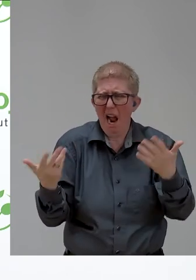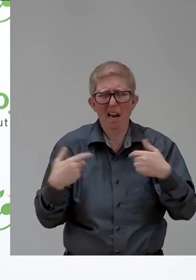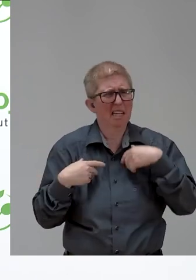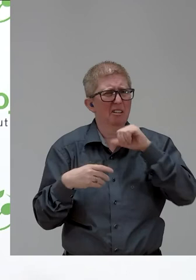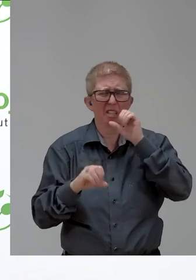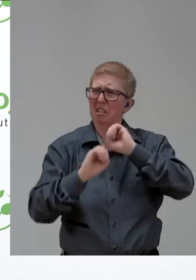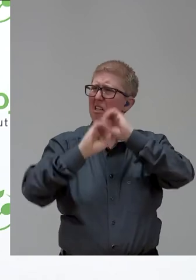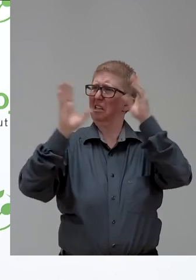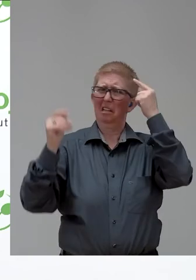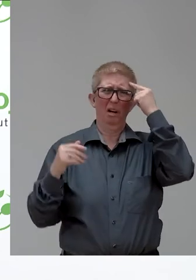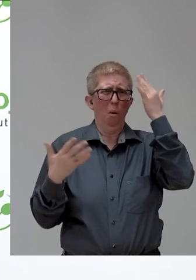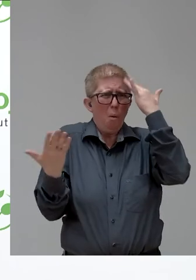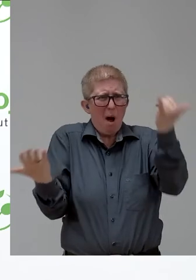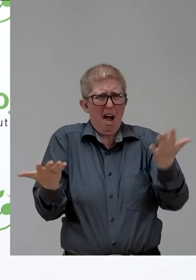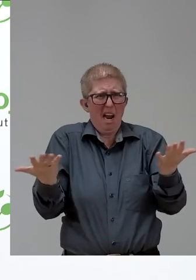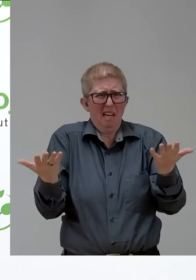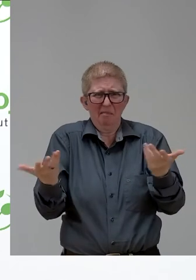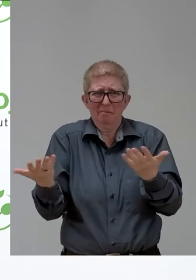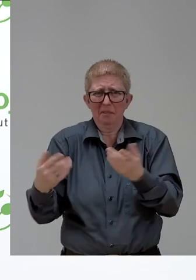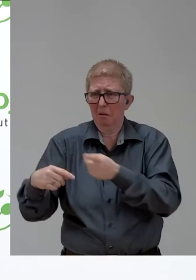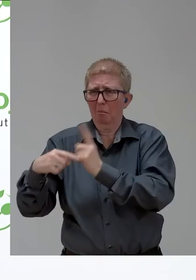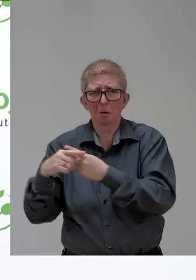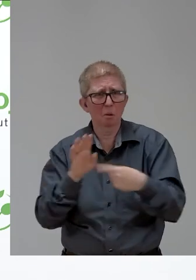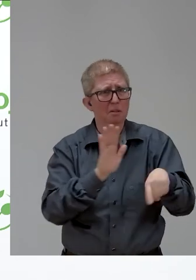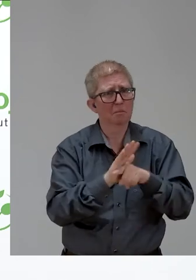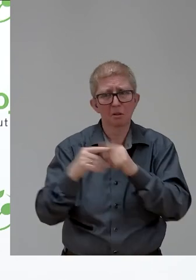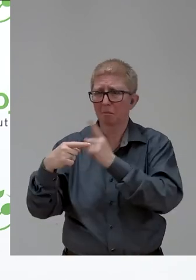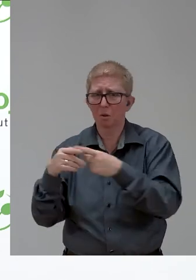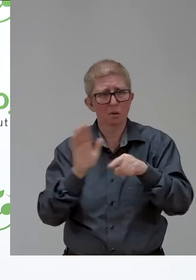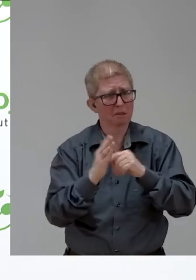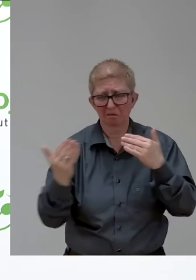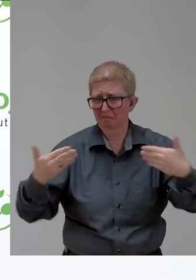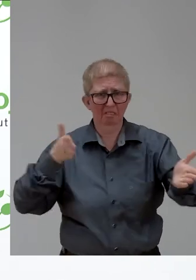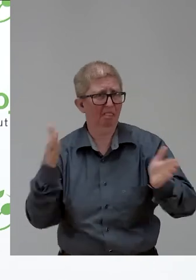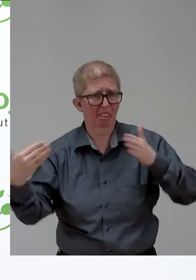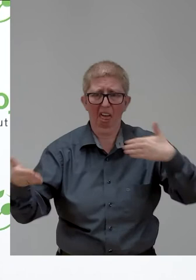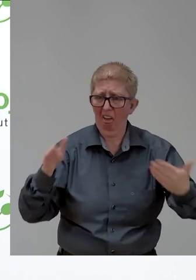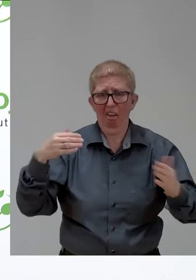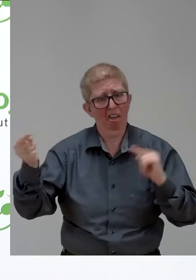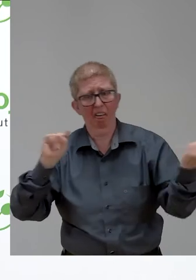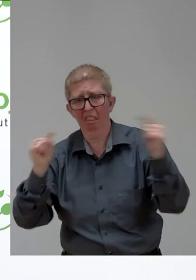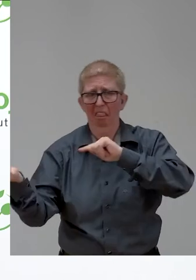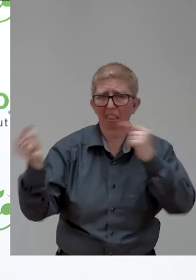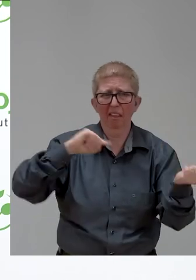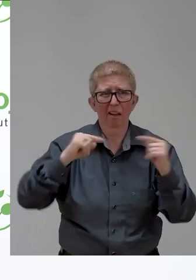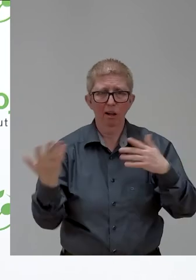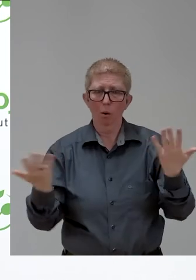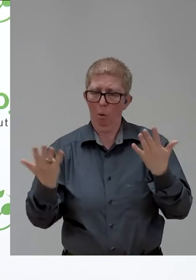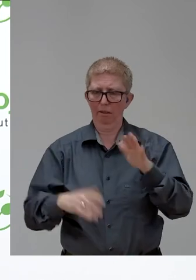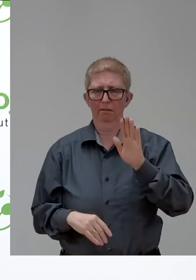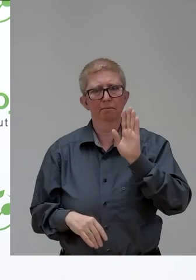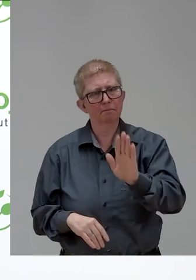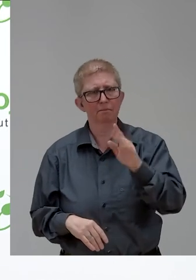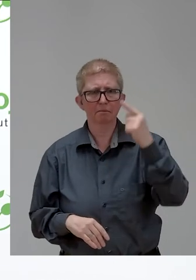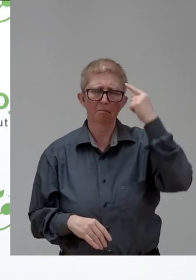discussions, there's a pro and a con, and this is an open field where this discussion goes back and forth. But what have you identified as the